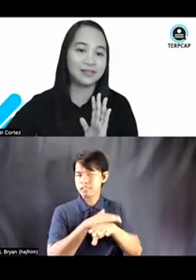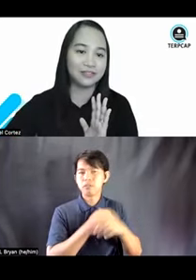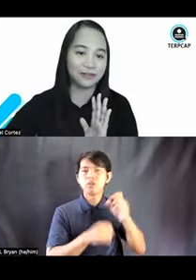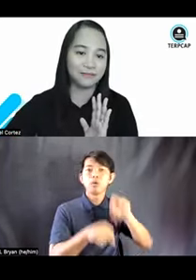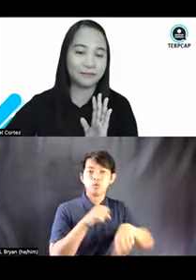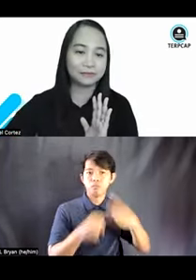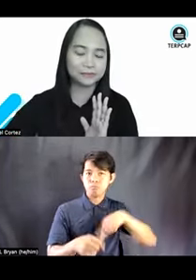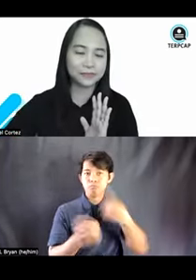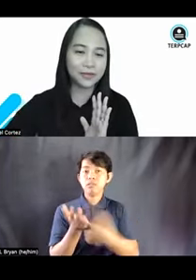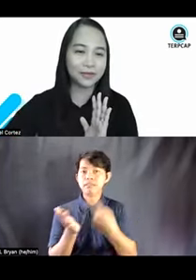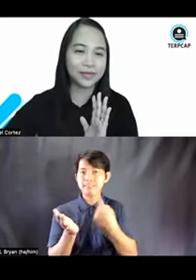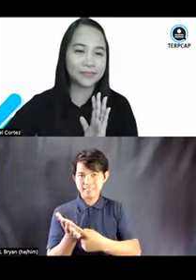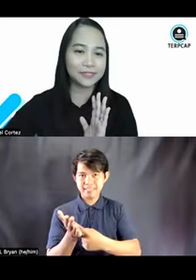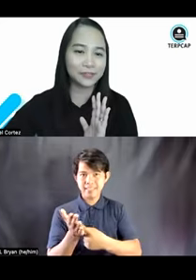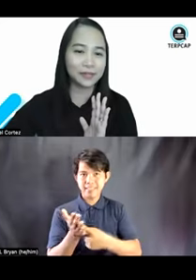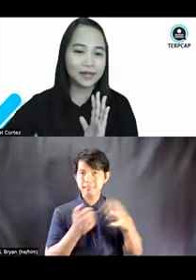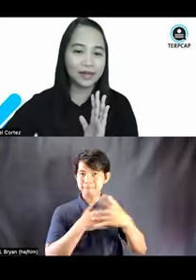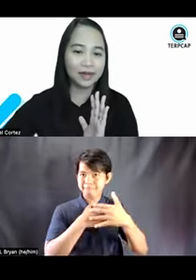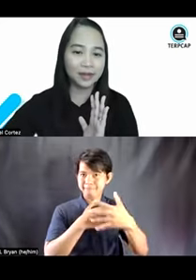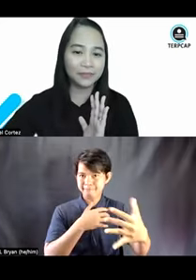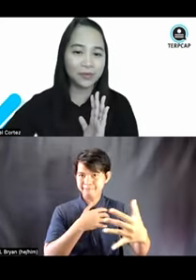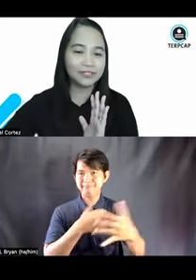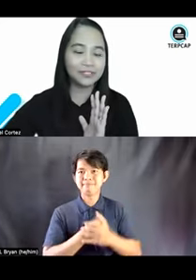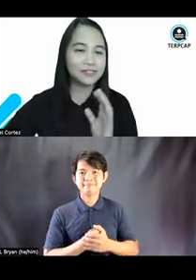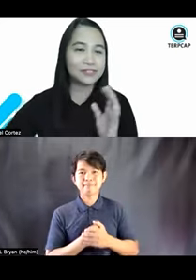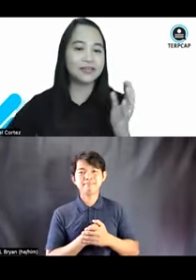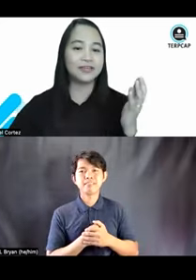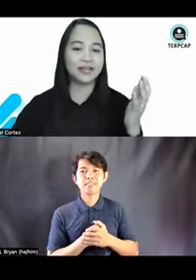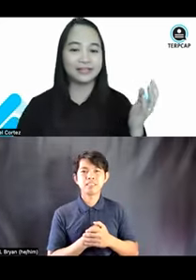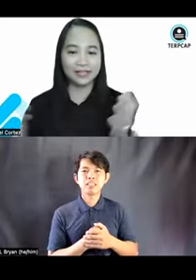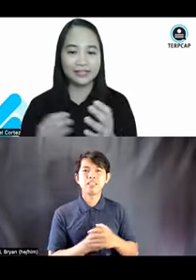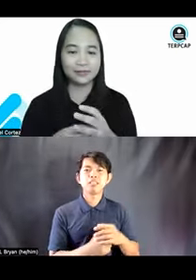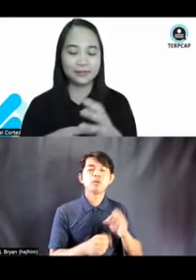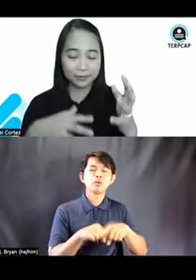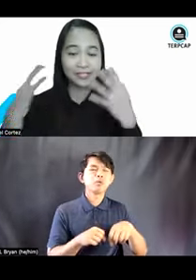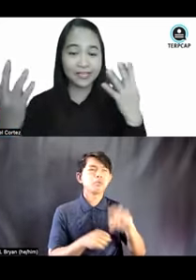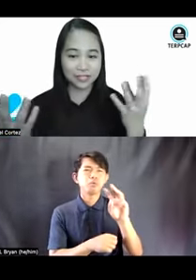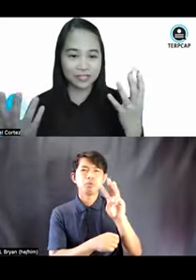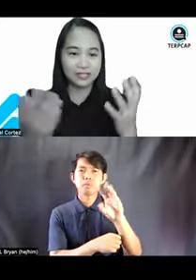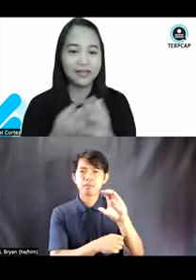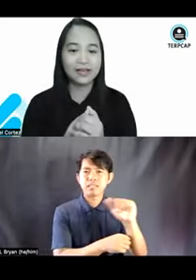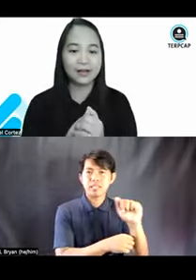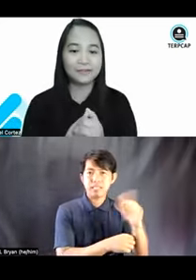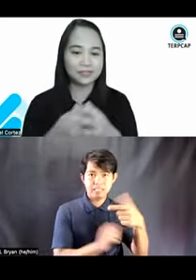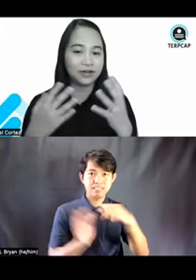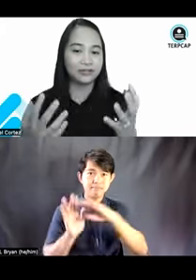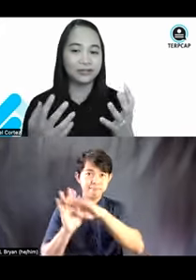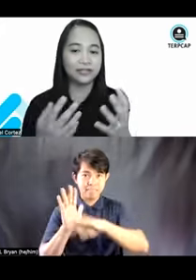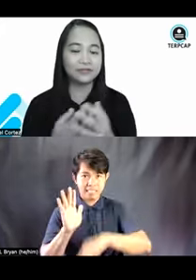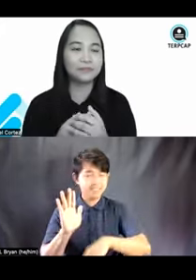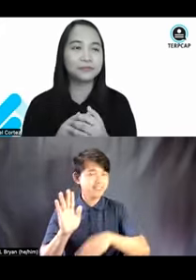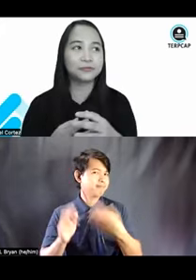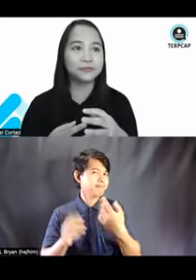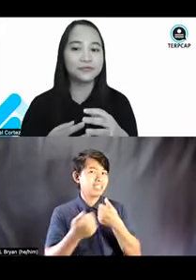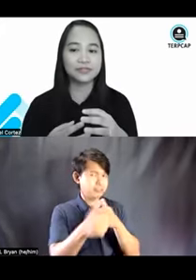in a GIF. Okay. So, when WCAG guidelines or WCAG is followed,